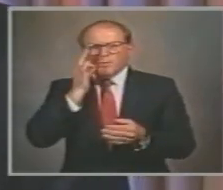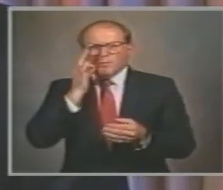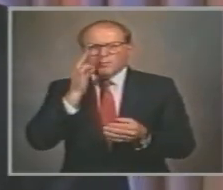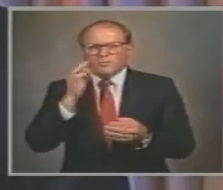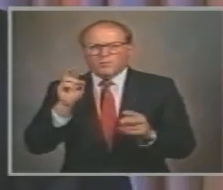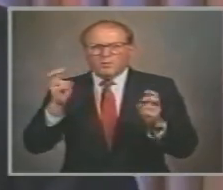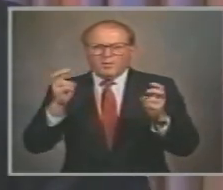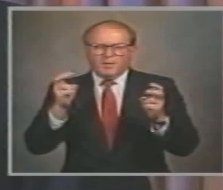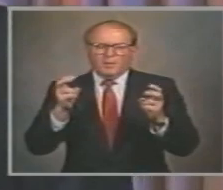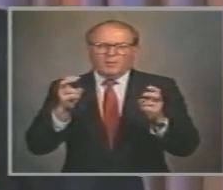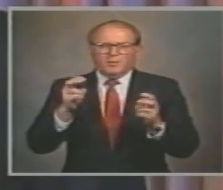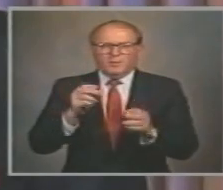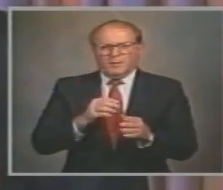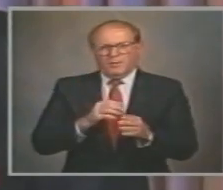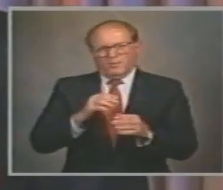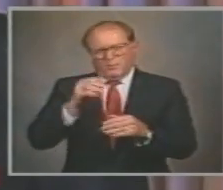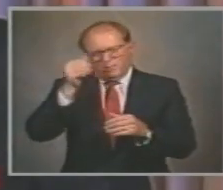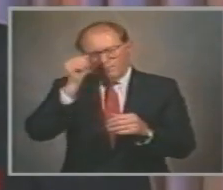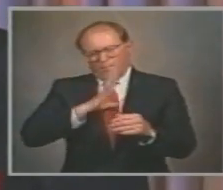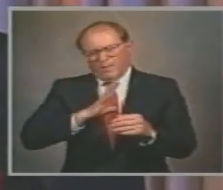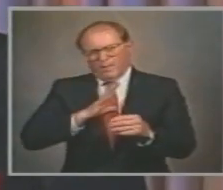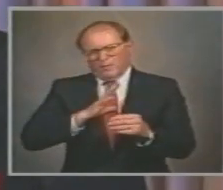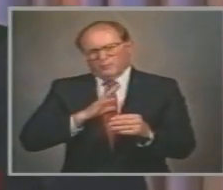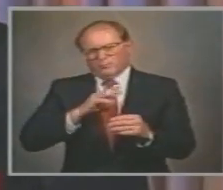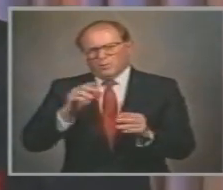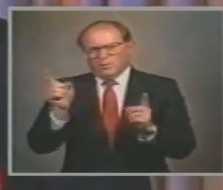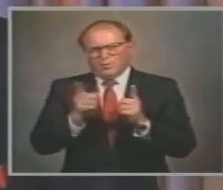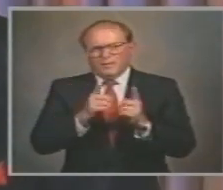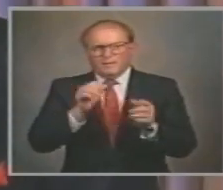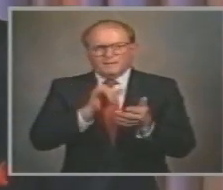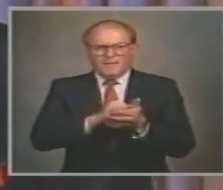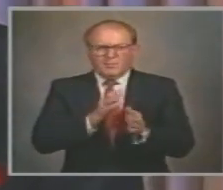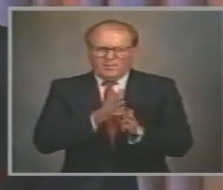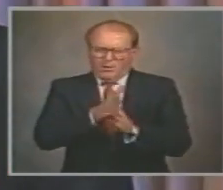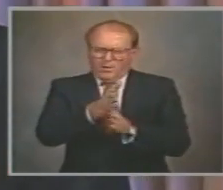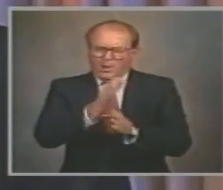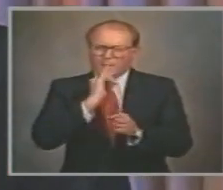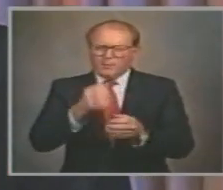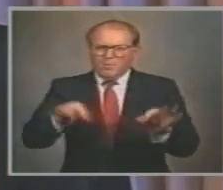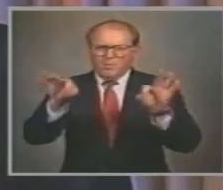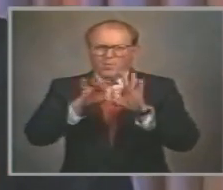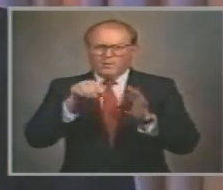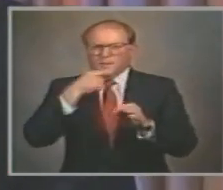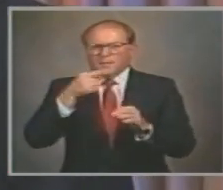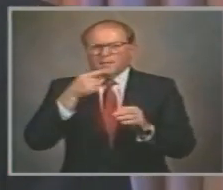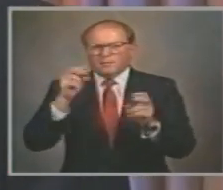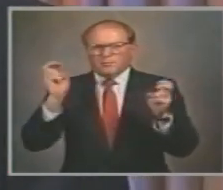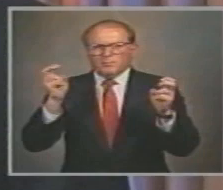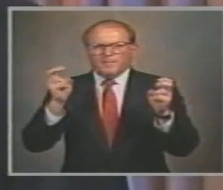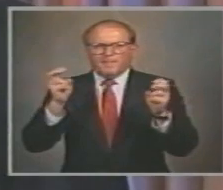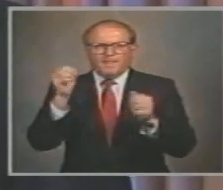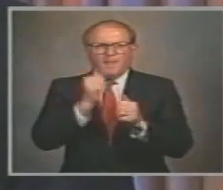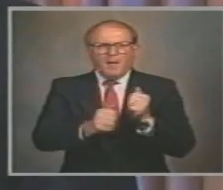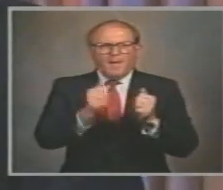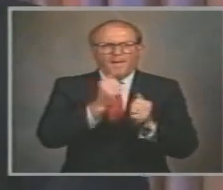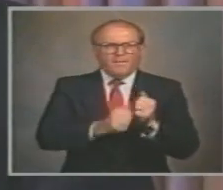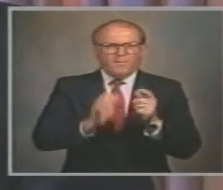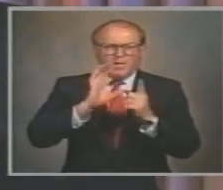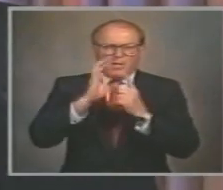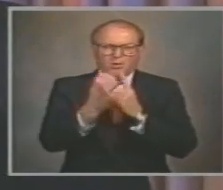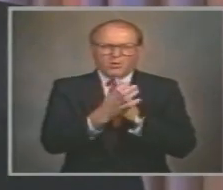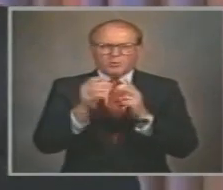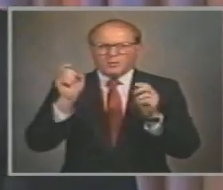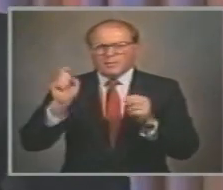lines are necessary Early in his book On page 17 As a matter of fact He says Every culture